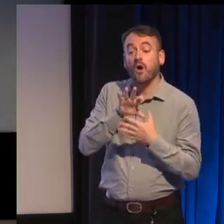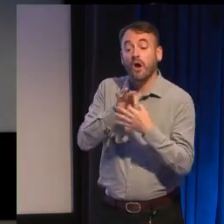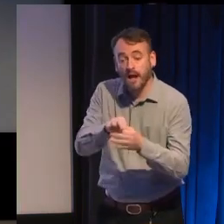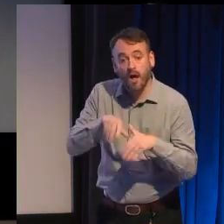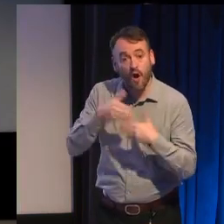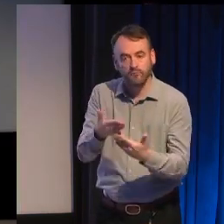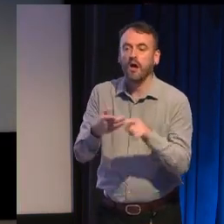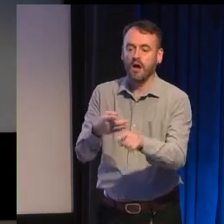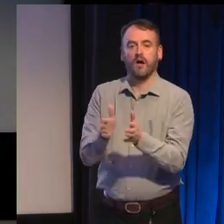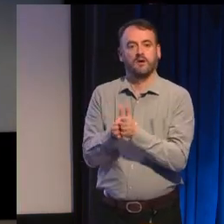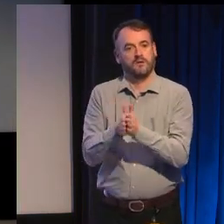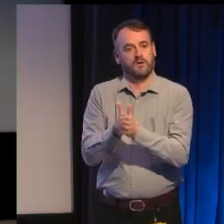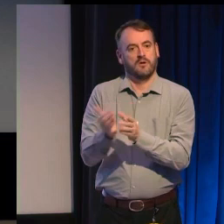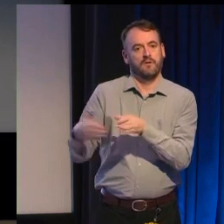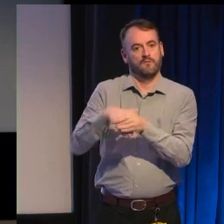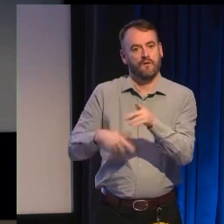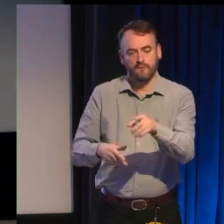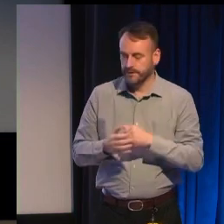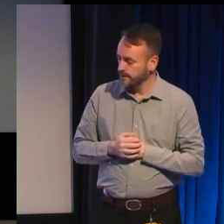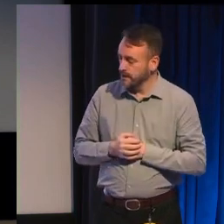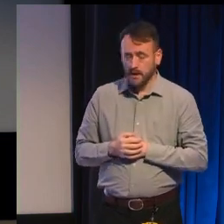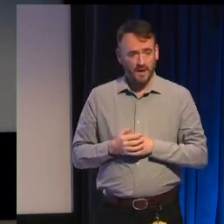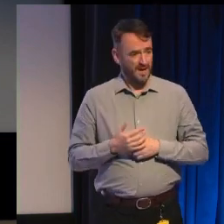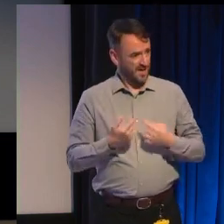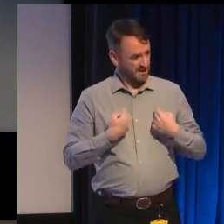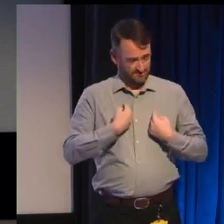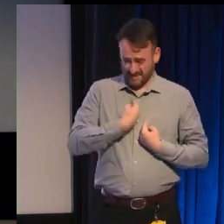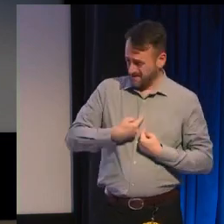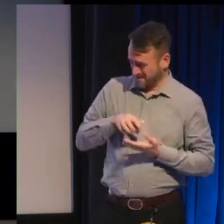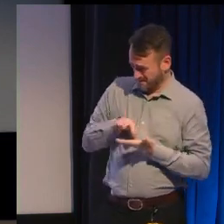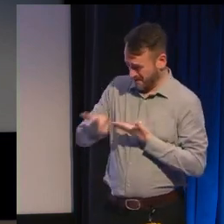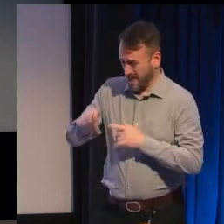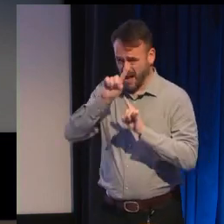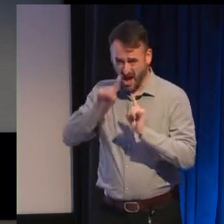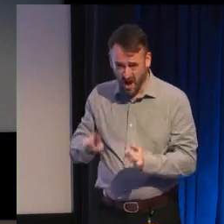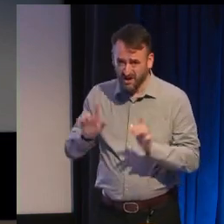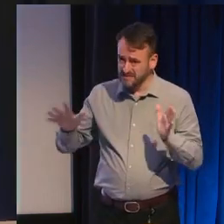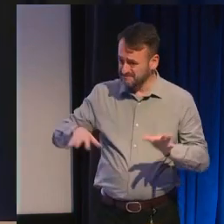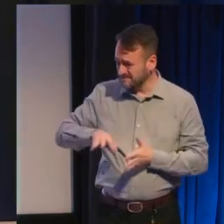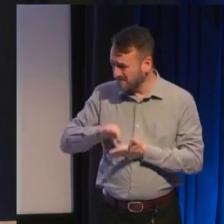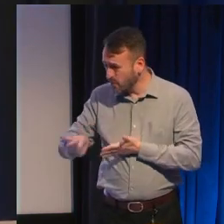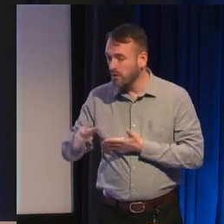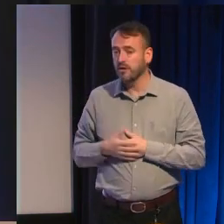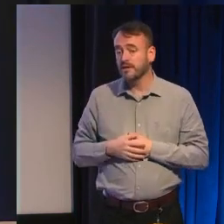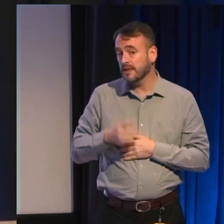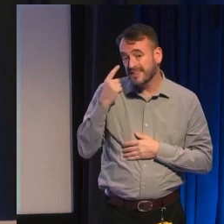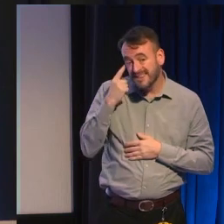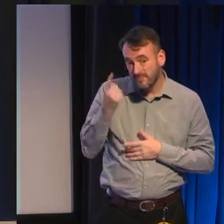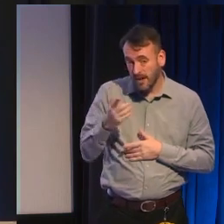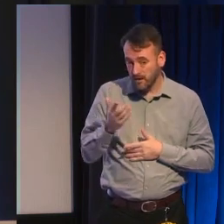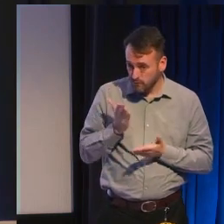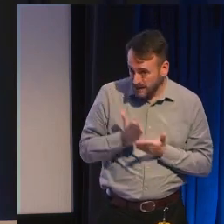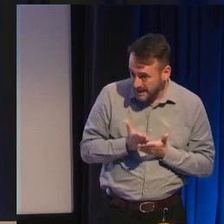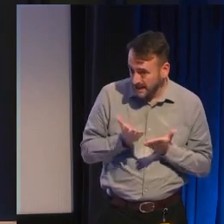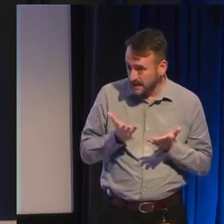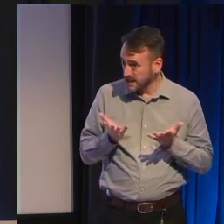but what if you can't afford paid consultants so first ask is that really the case maybe you're largely bootstrapping a